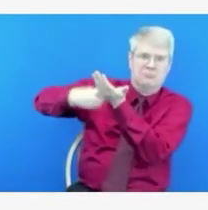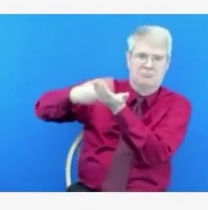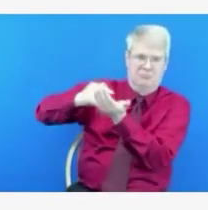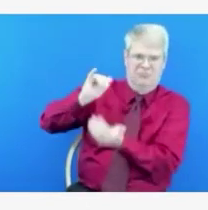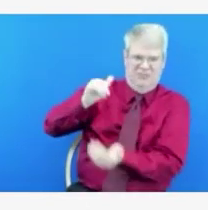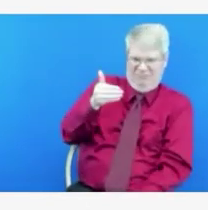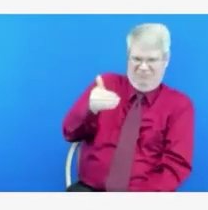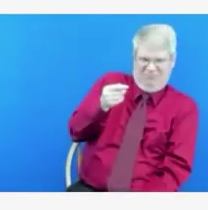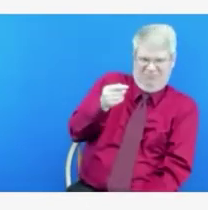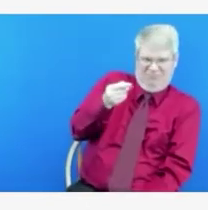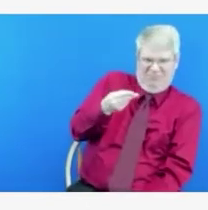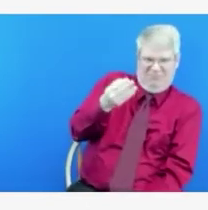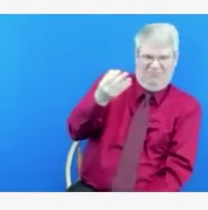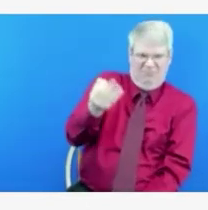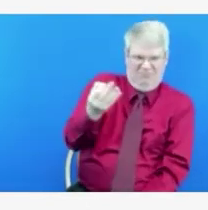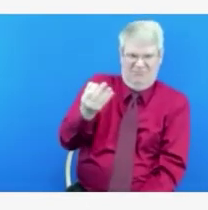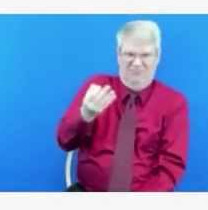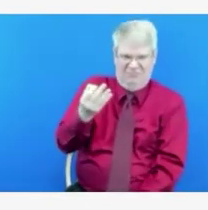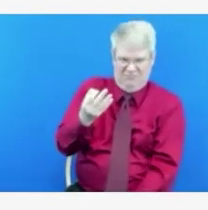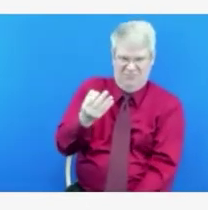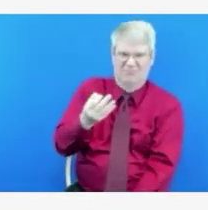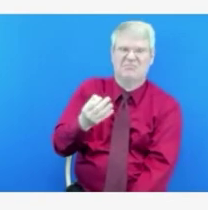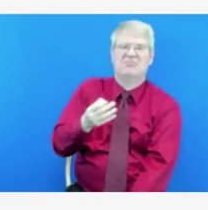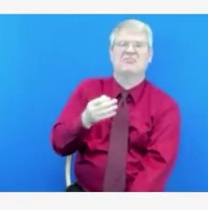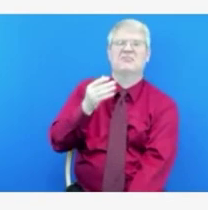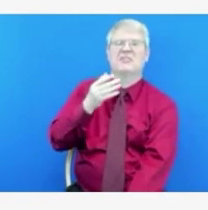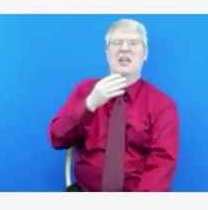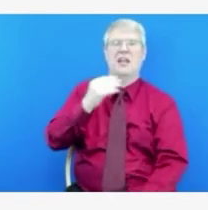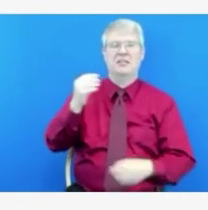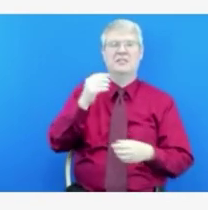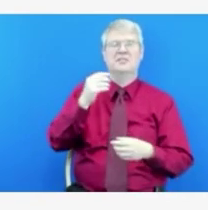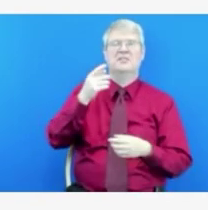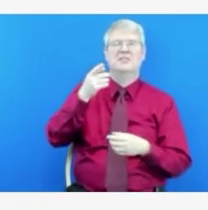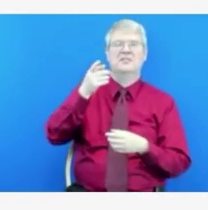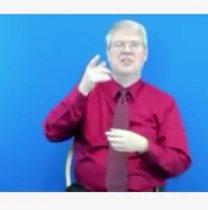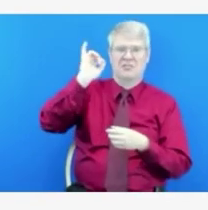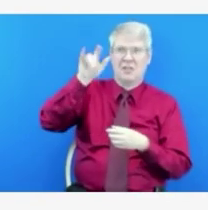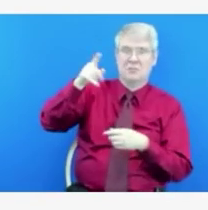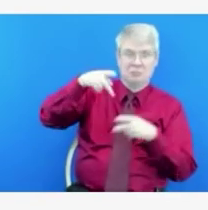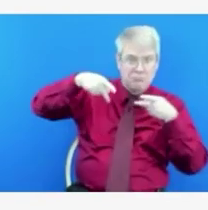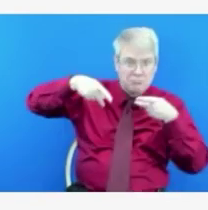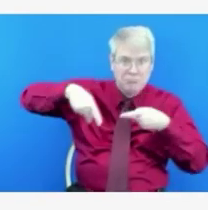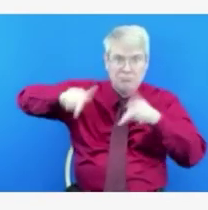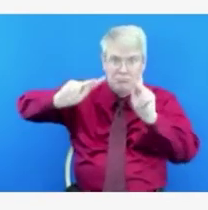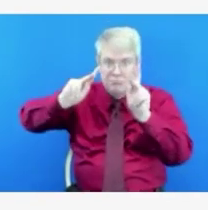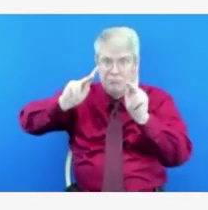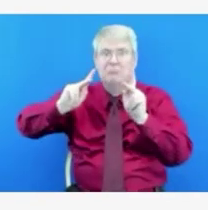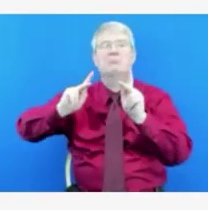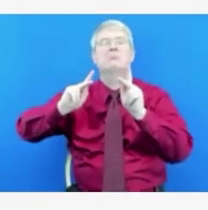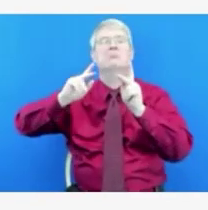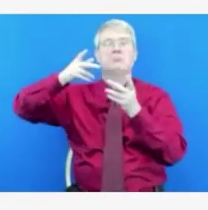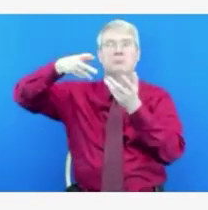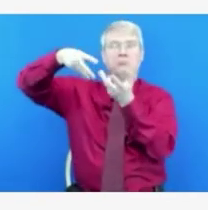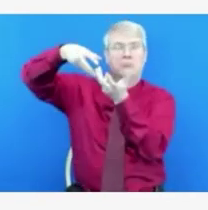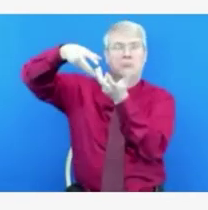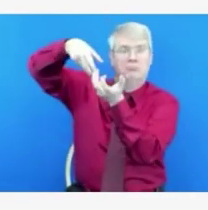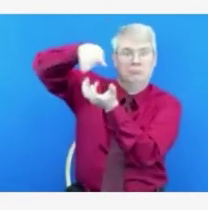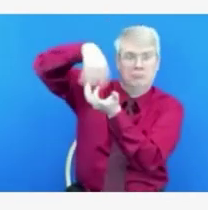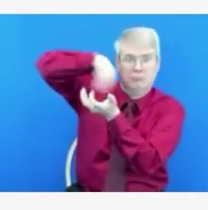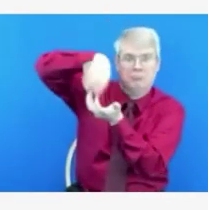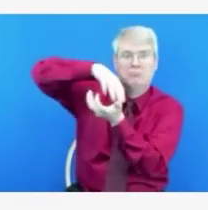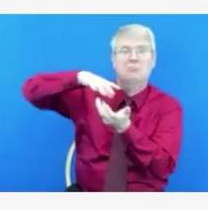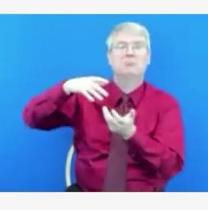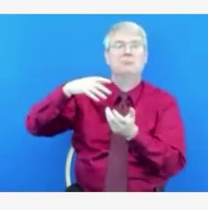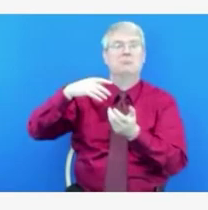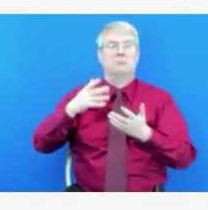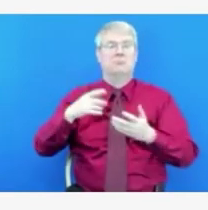referred to as a mix and match. So if someone received, let's say one dose of Pfizer, and for some reason their second dose was Moderna, can we